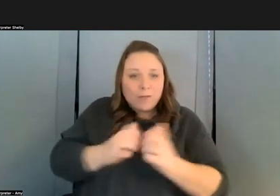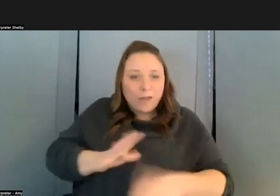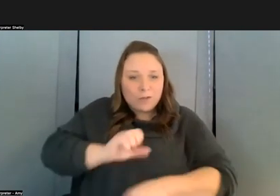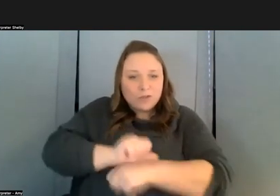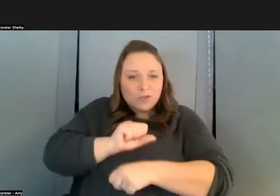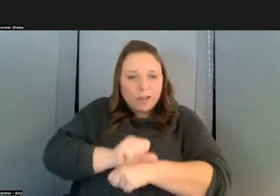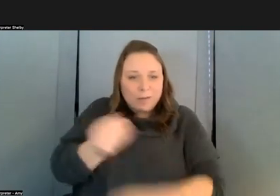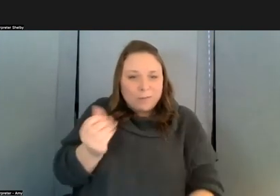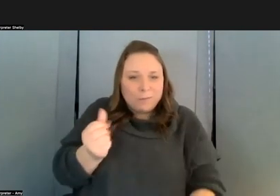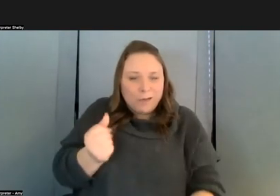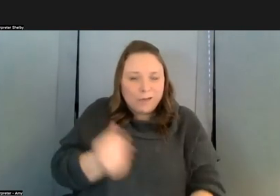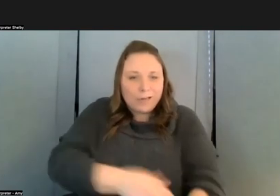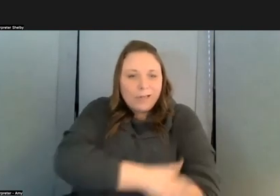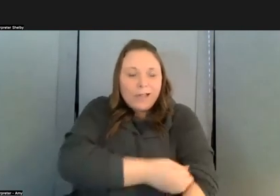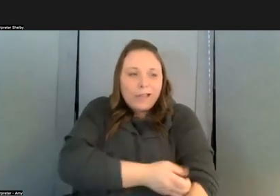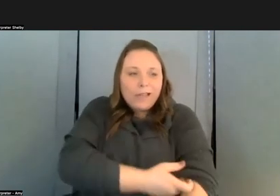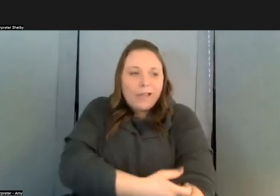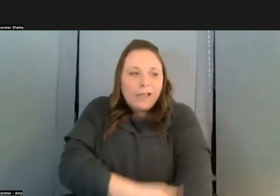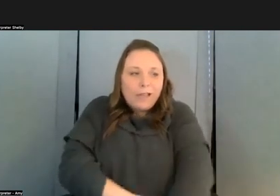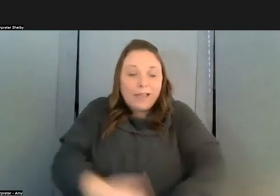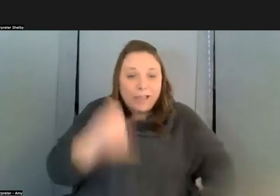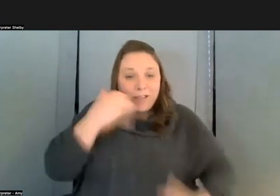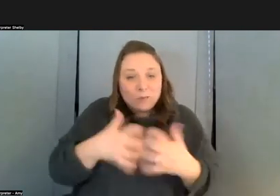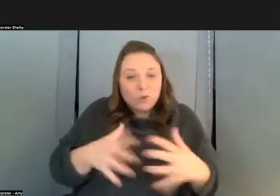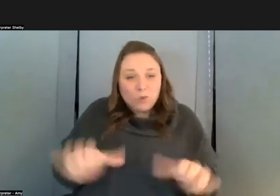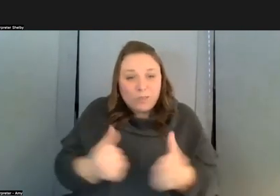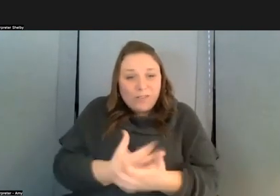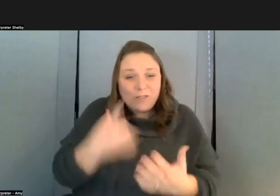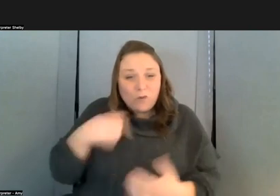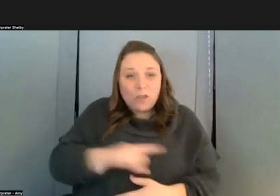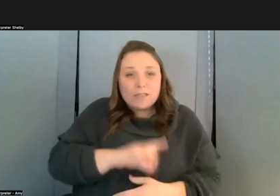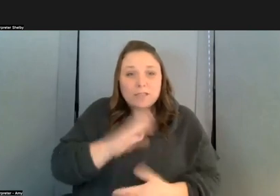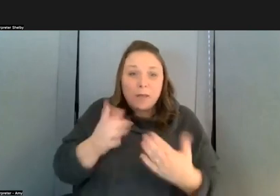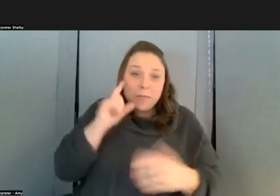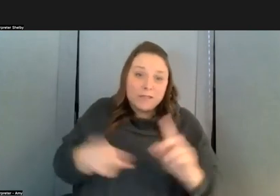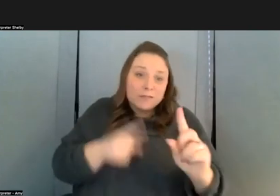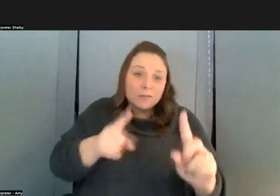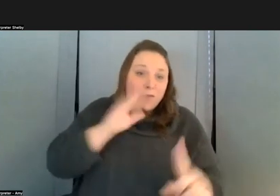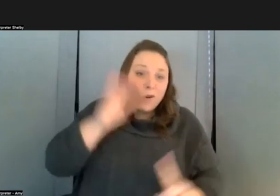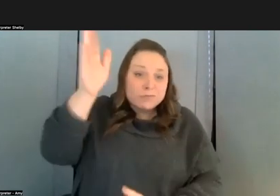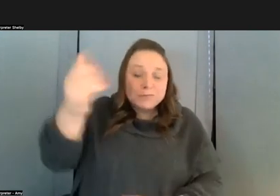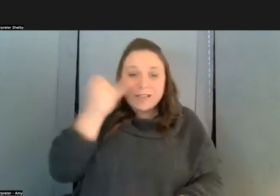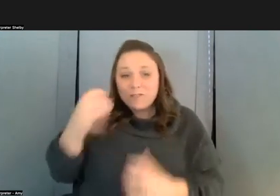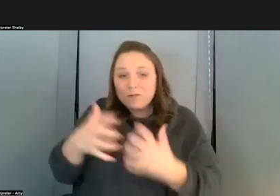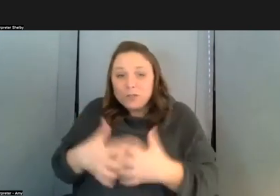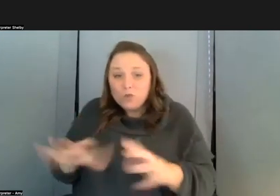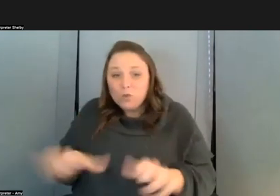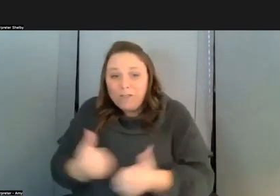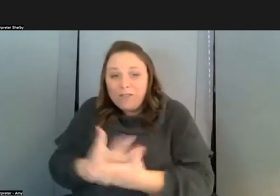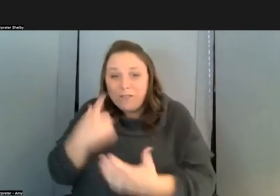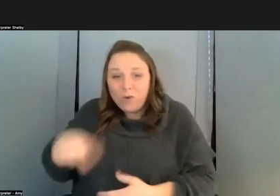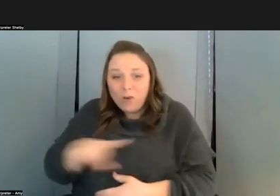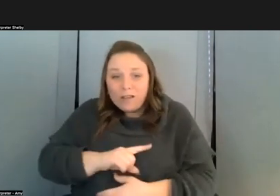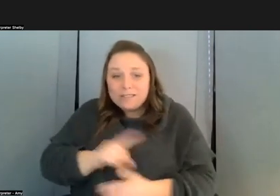if machines can do everything for us i mean really that ought to be the objective in the long term right machines do everything for us so that